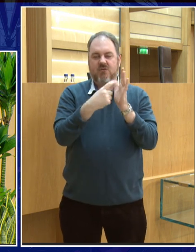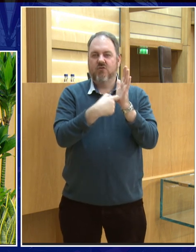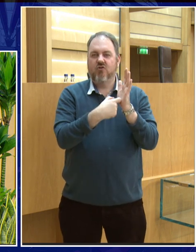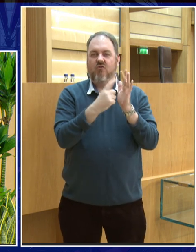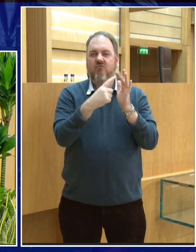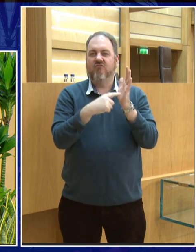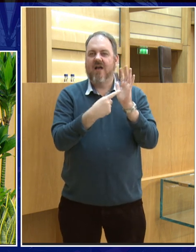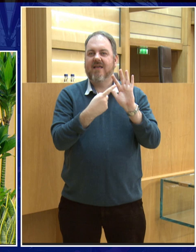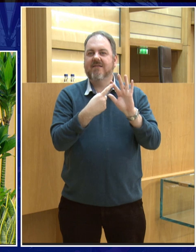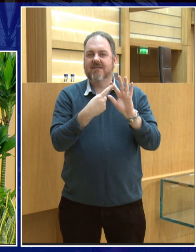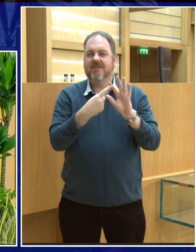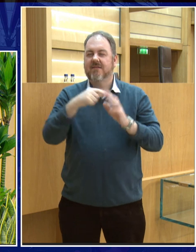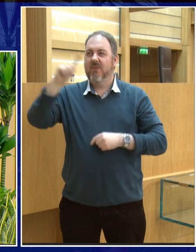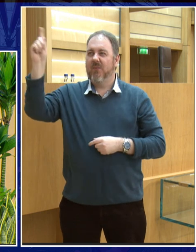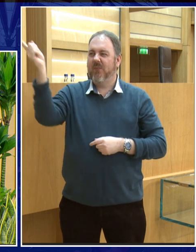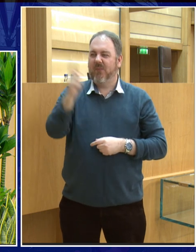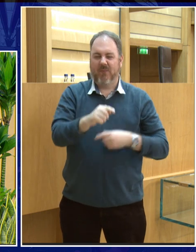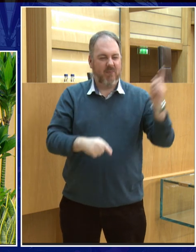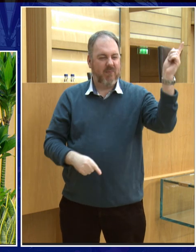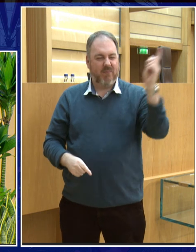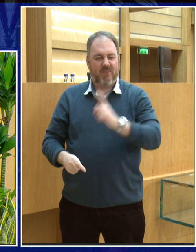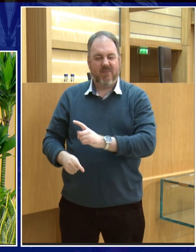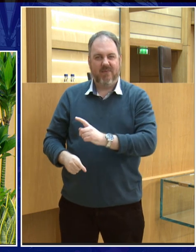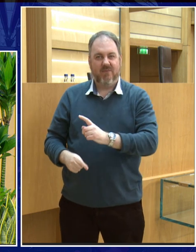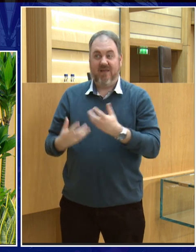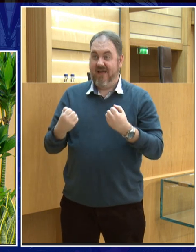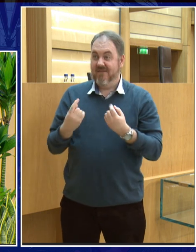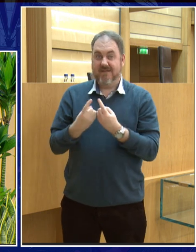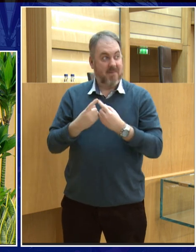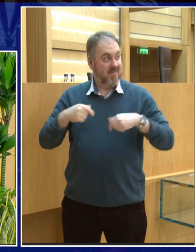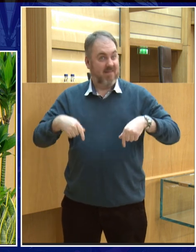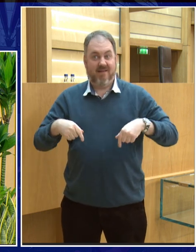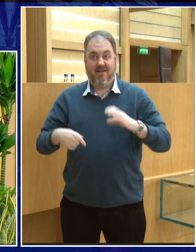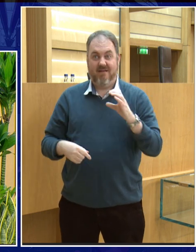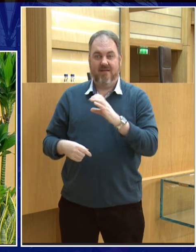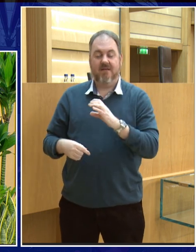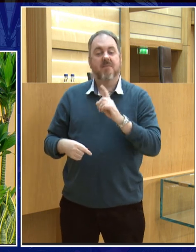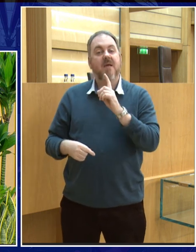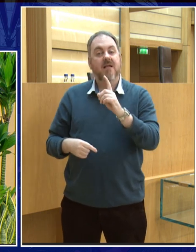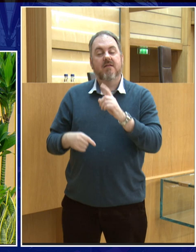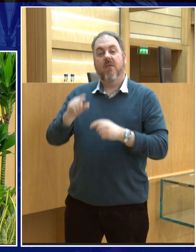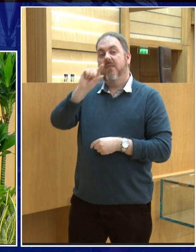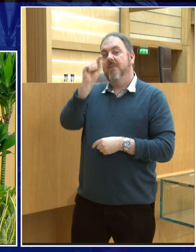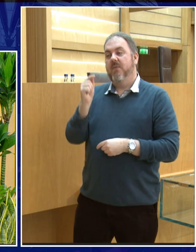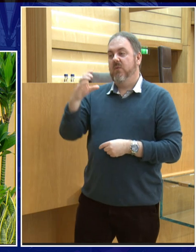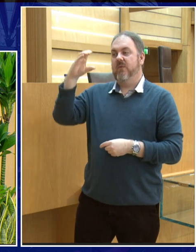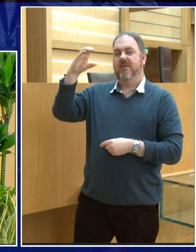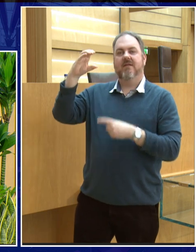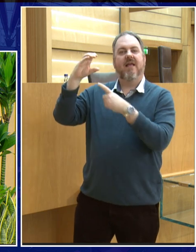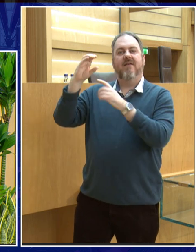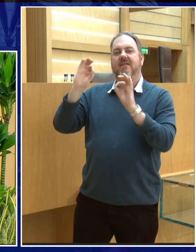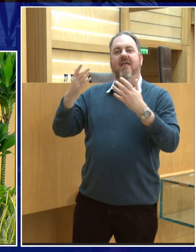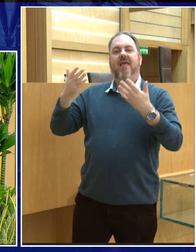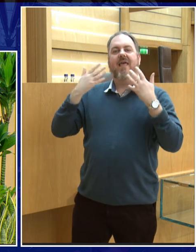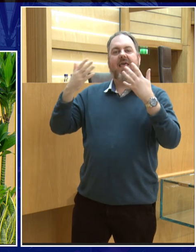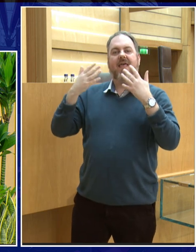go and look downstairs, you might see some meteorites. Okay, so that's a meteorite. Now, on the Moon, it has no atmosphere. Or it has something we call an exosphere,